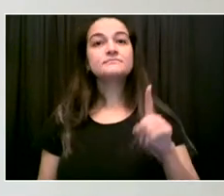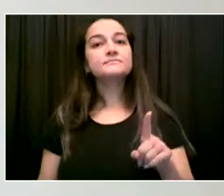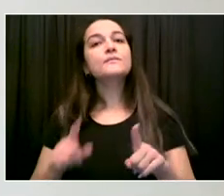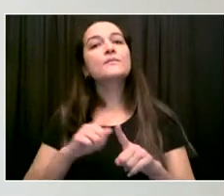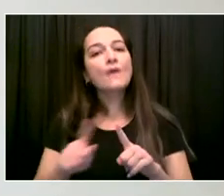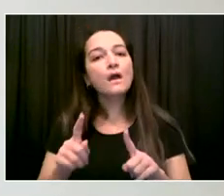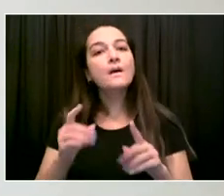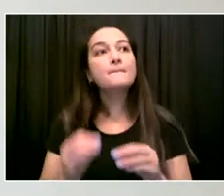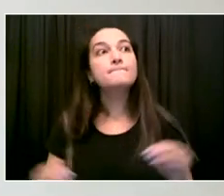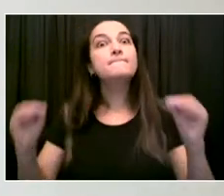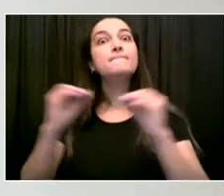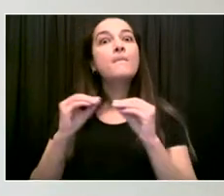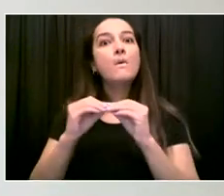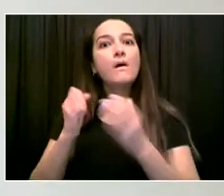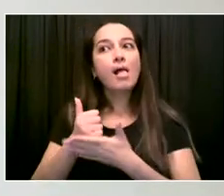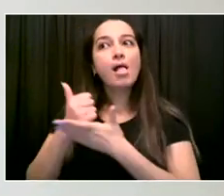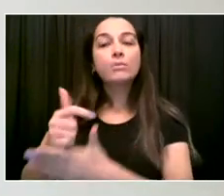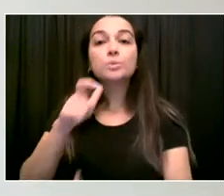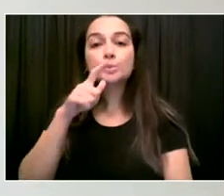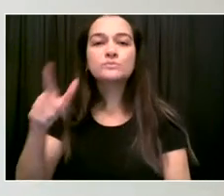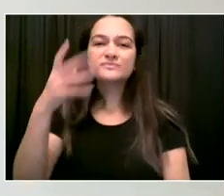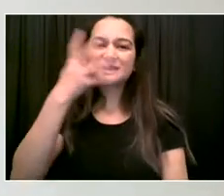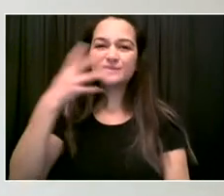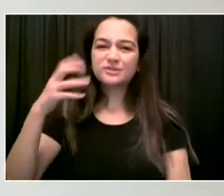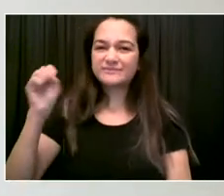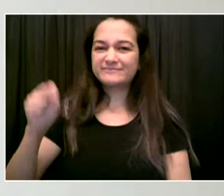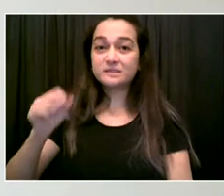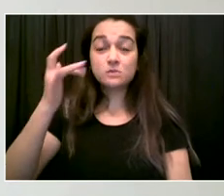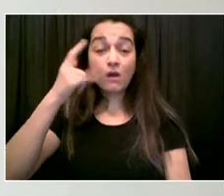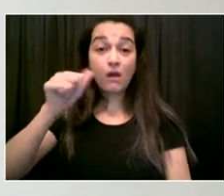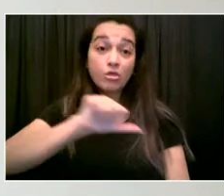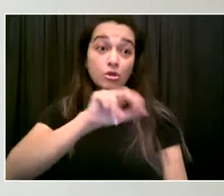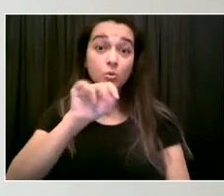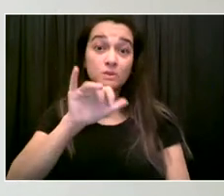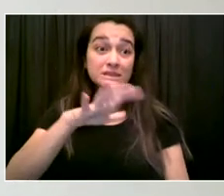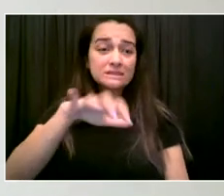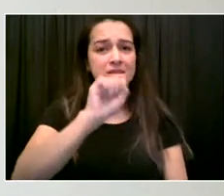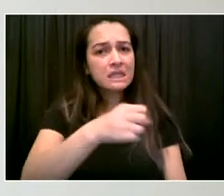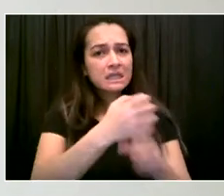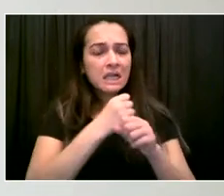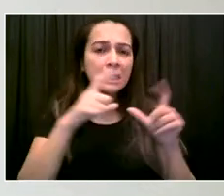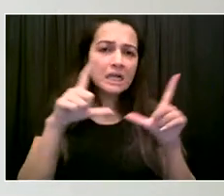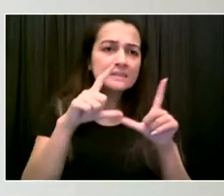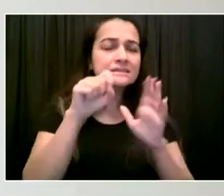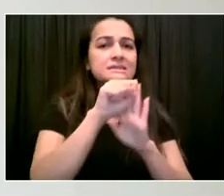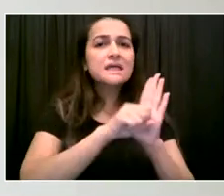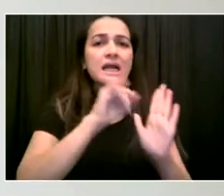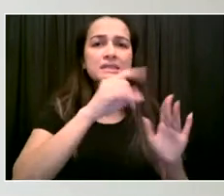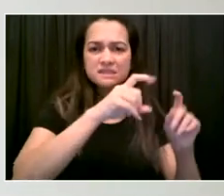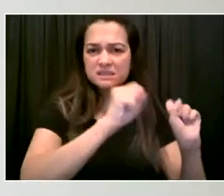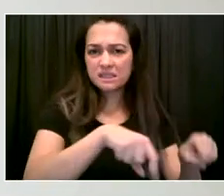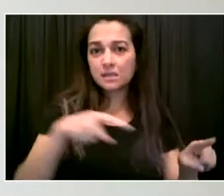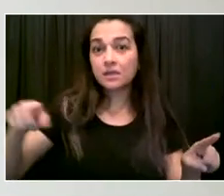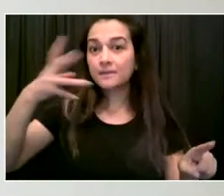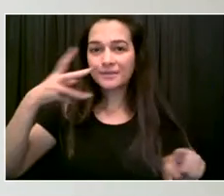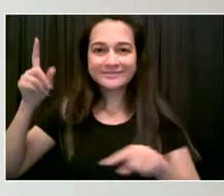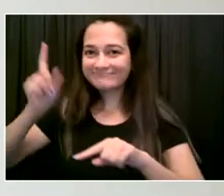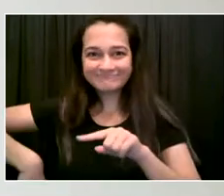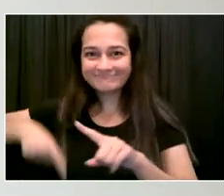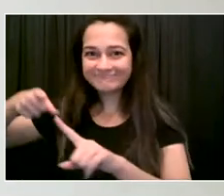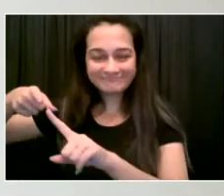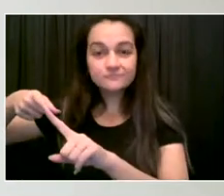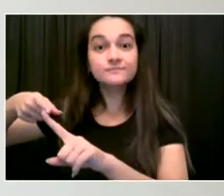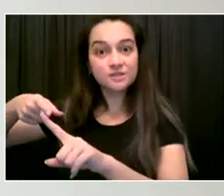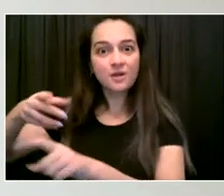York State Senator Jessica Ramos and Assemblywoman Catalina Cruz, who are here today for your leadership and support. This program will